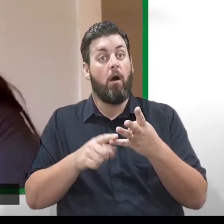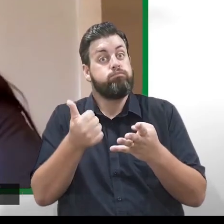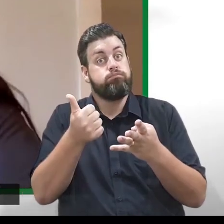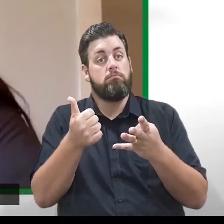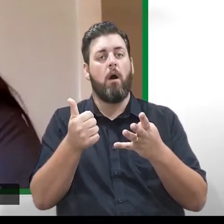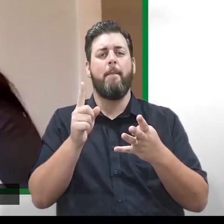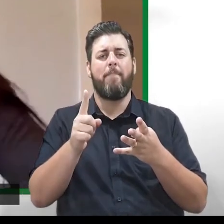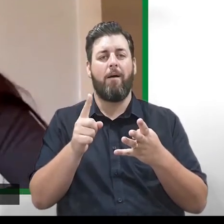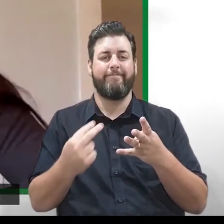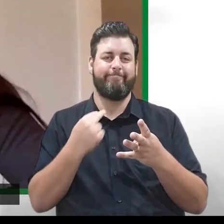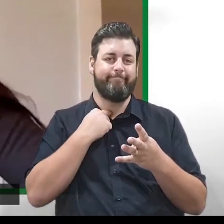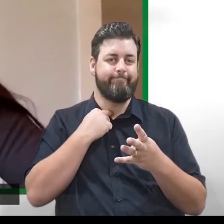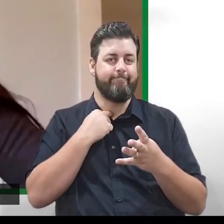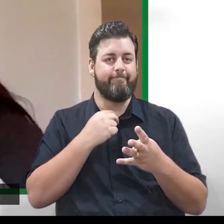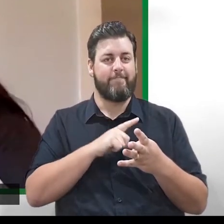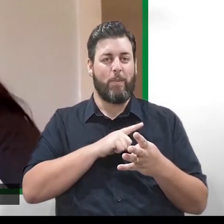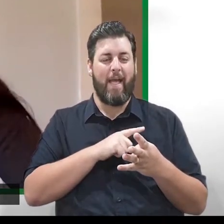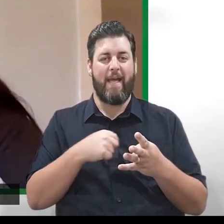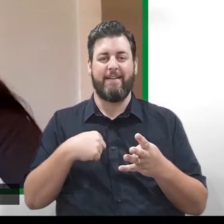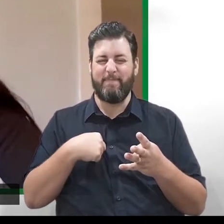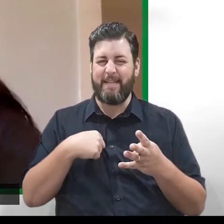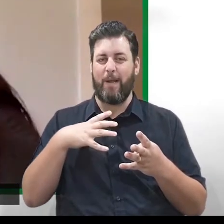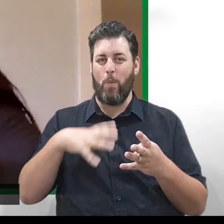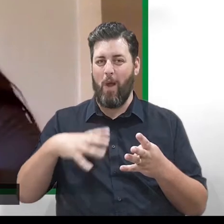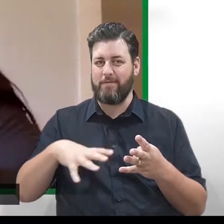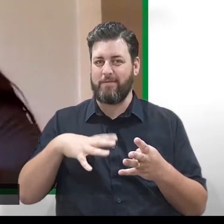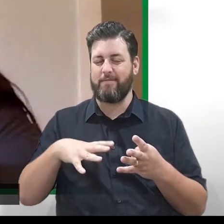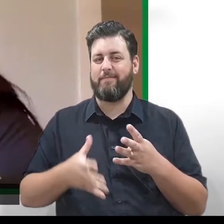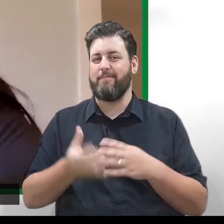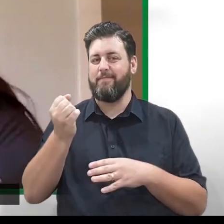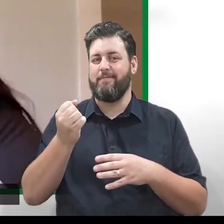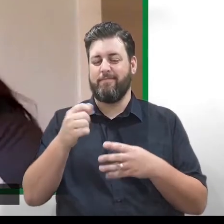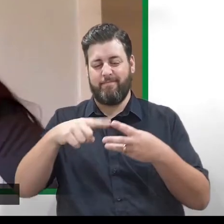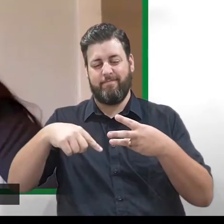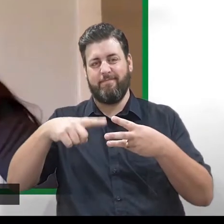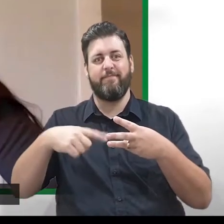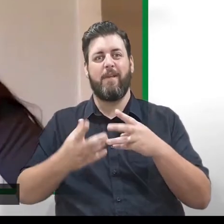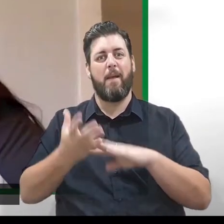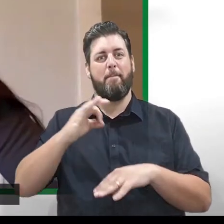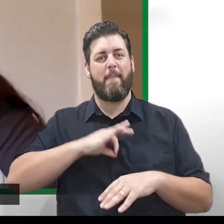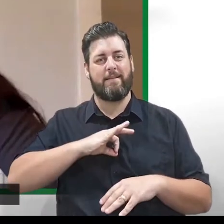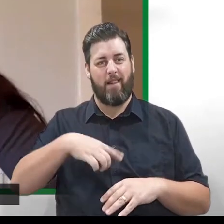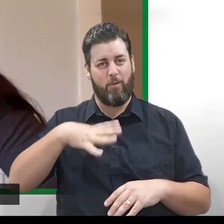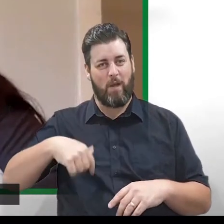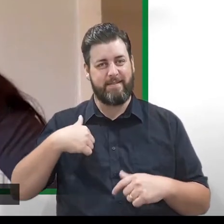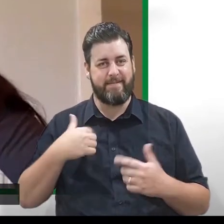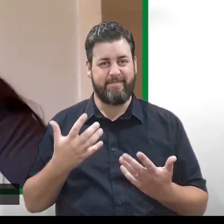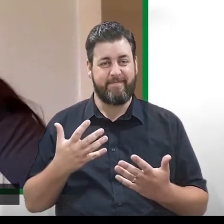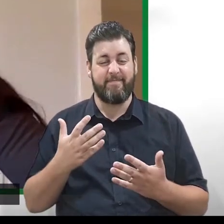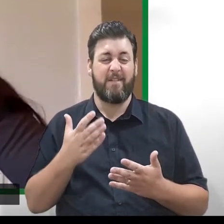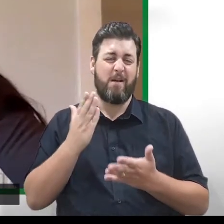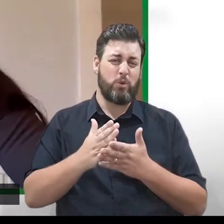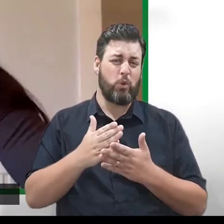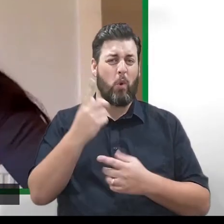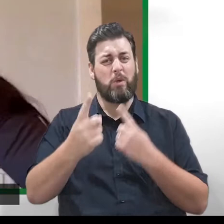achievement. But I was slightly disappointed because, for me, what I wanted to achieve was that Olympic medal. So I'm sure you